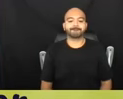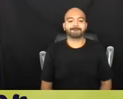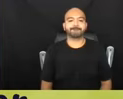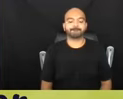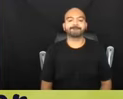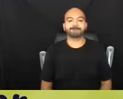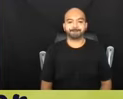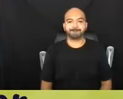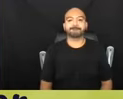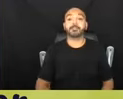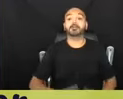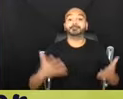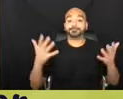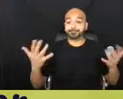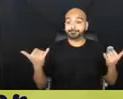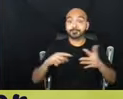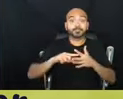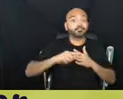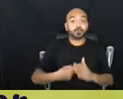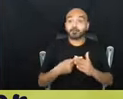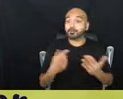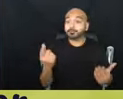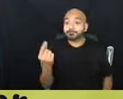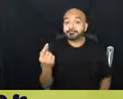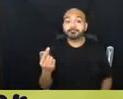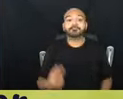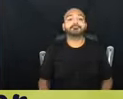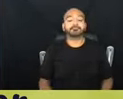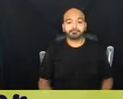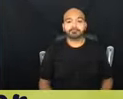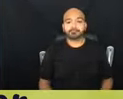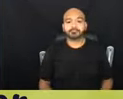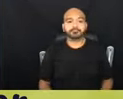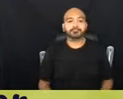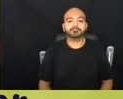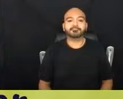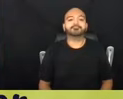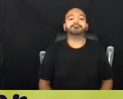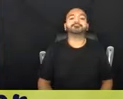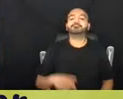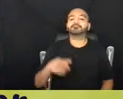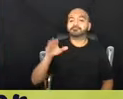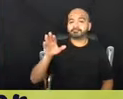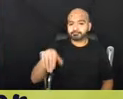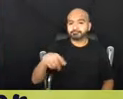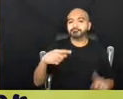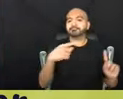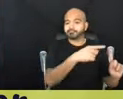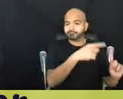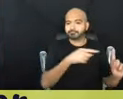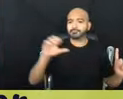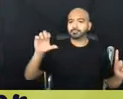So we're going to start off by trying to think through what is the definition of